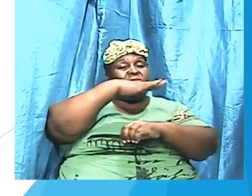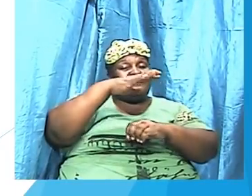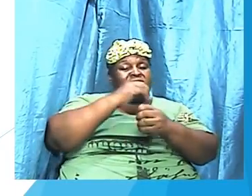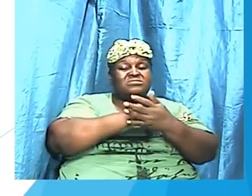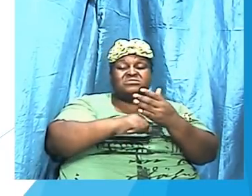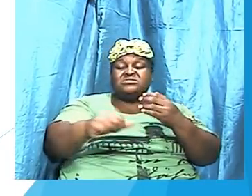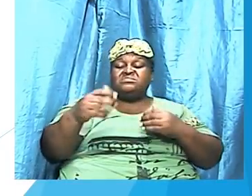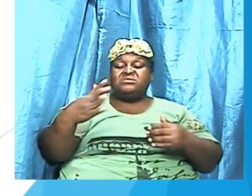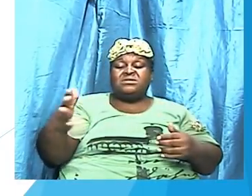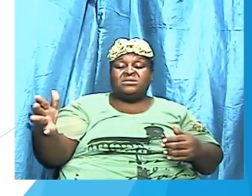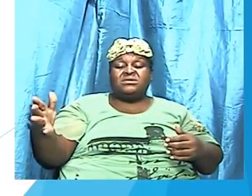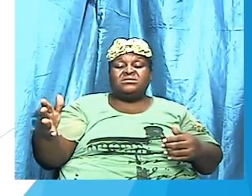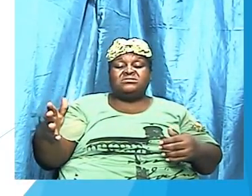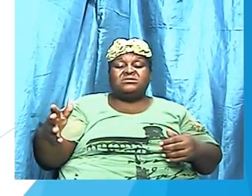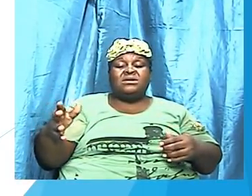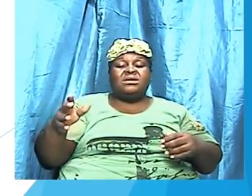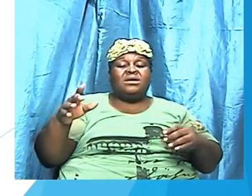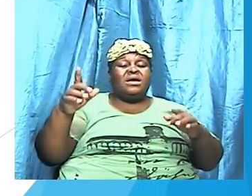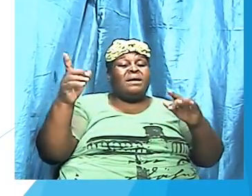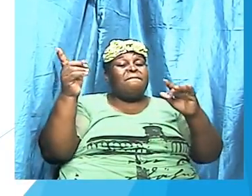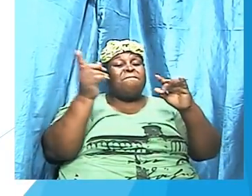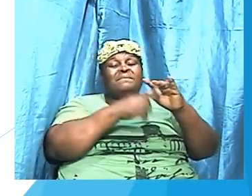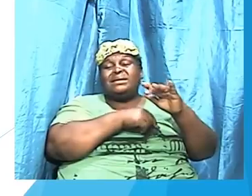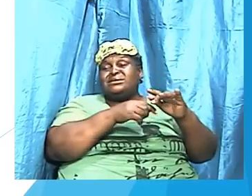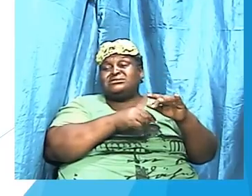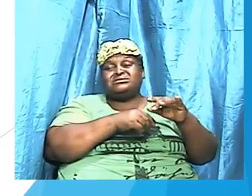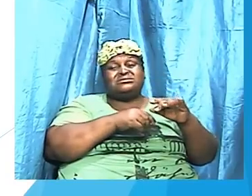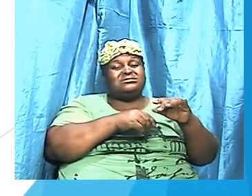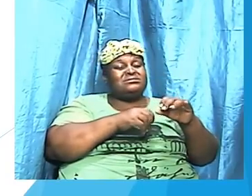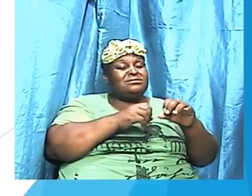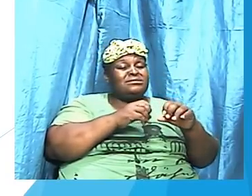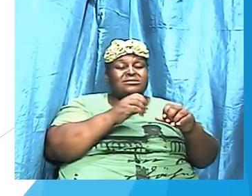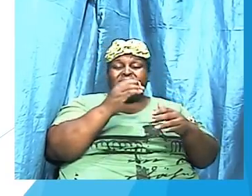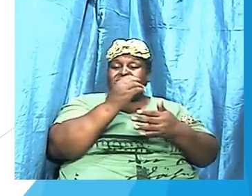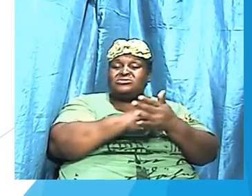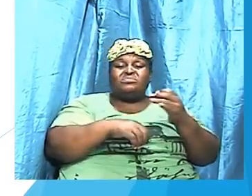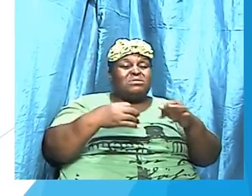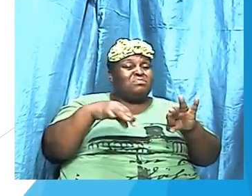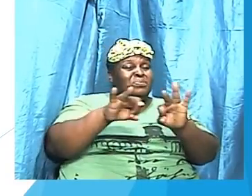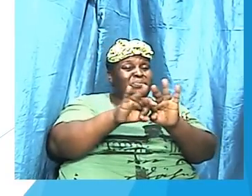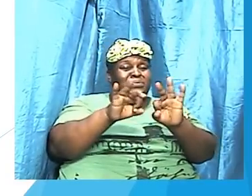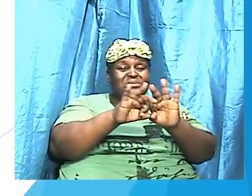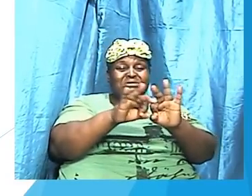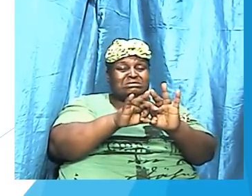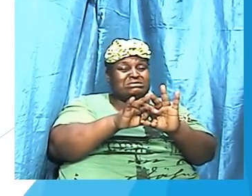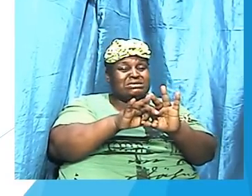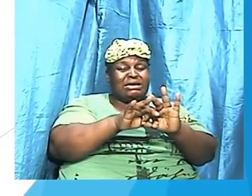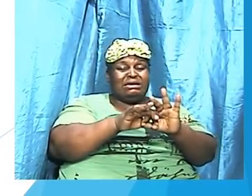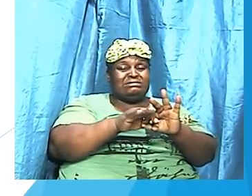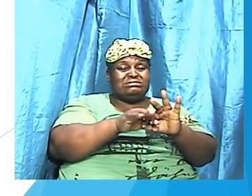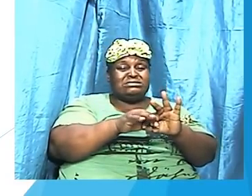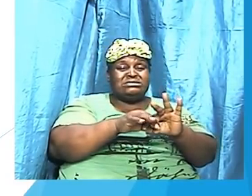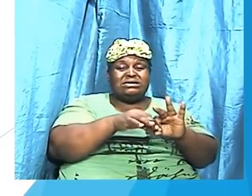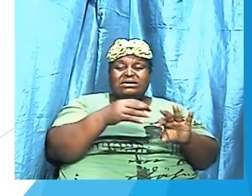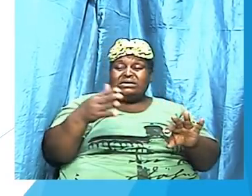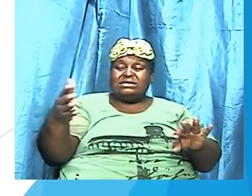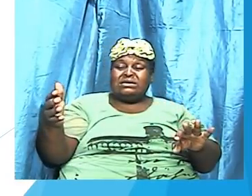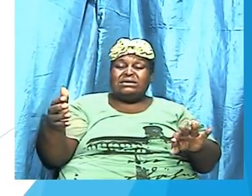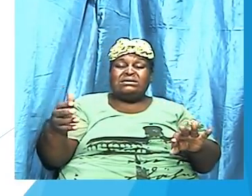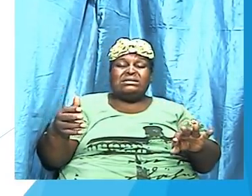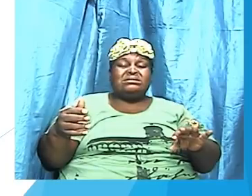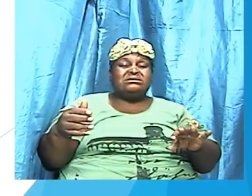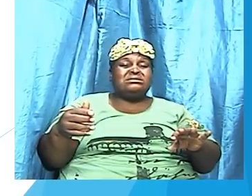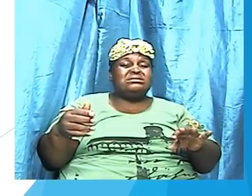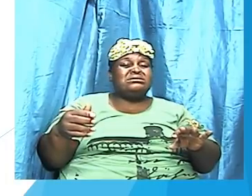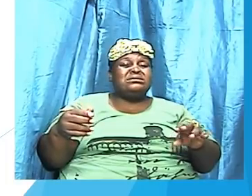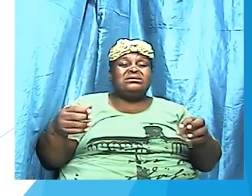we miss some critical elements that are crucial to our advancing in